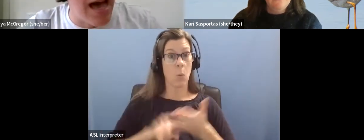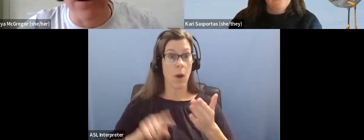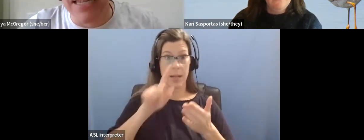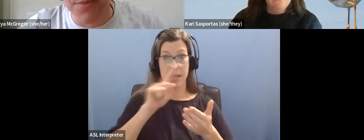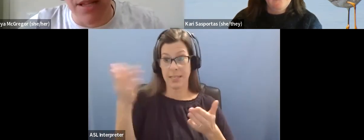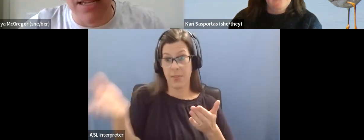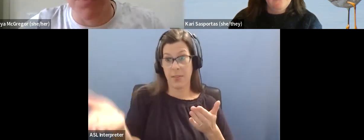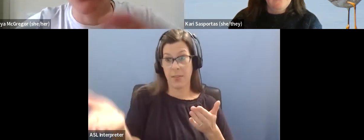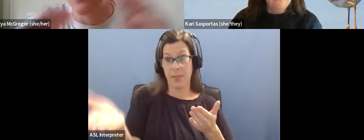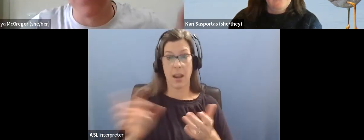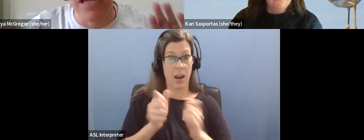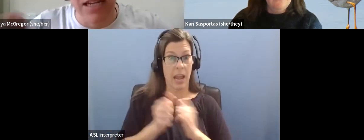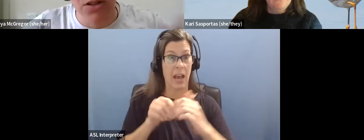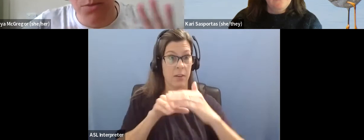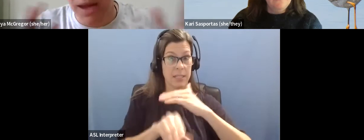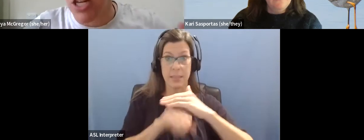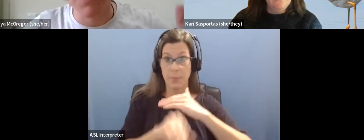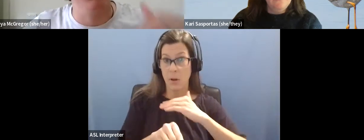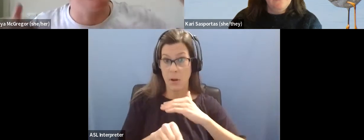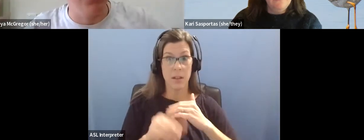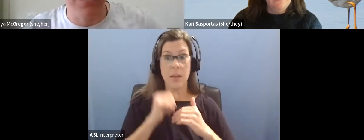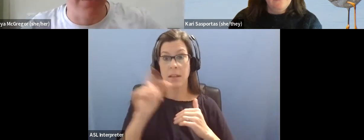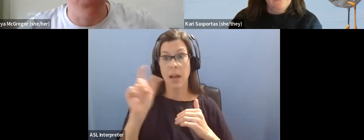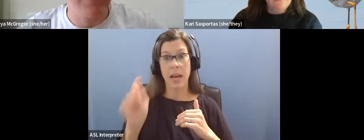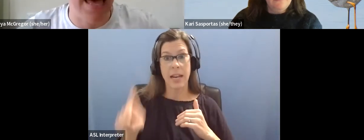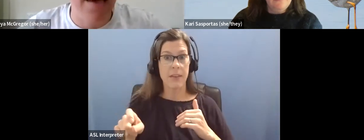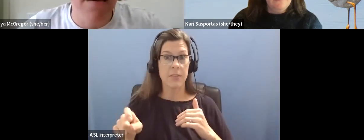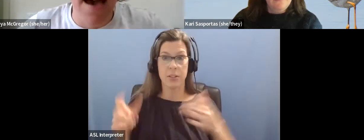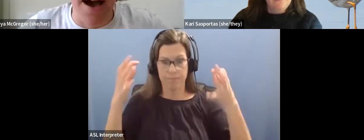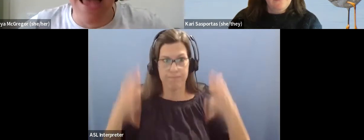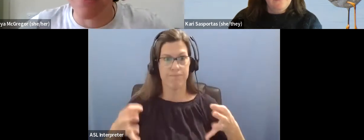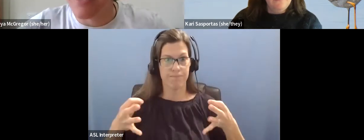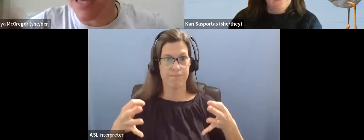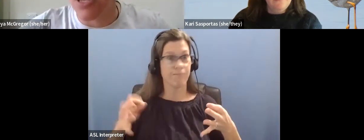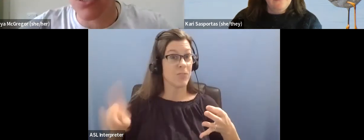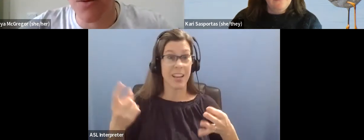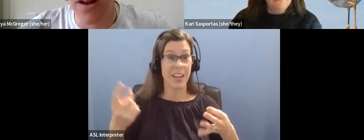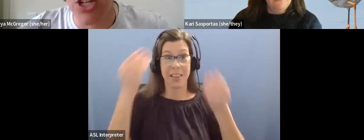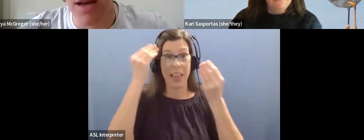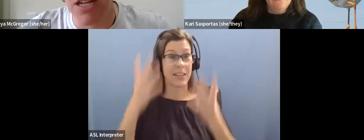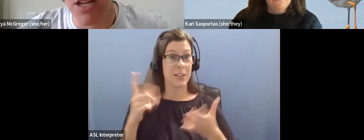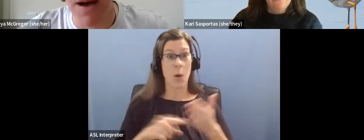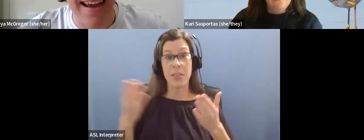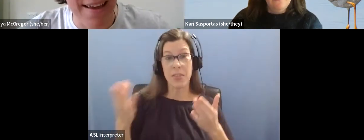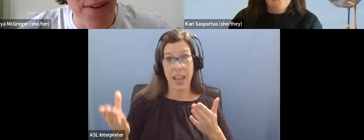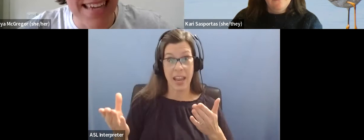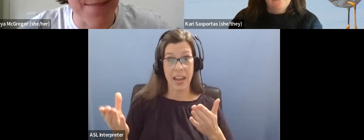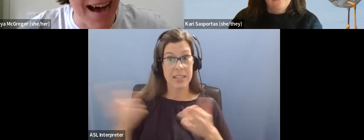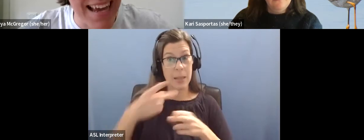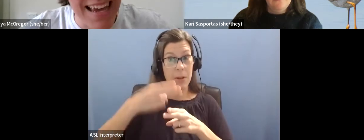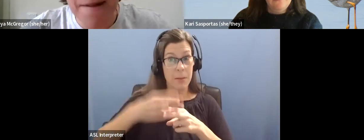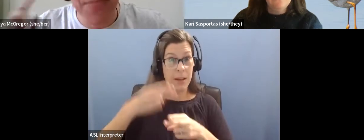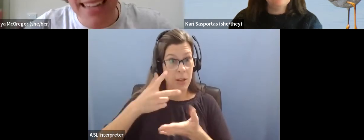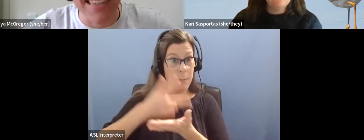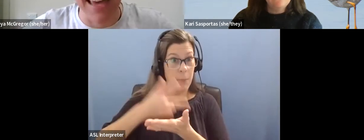um, how accessible it is, but you don't have to make judgment calls. Just tell us what's there. Uh, and things like I saw someone in the chat mentioned parking fees